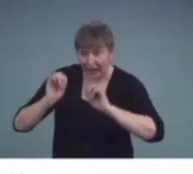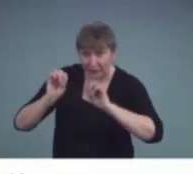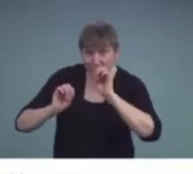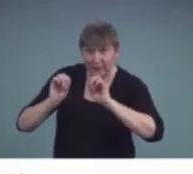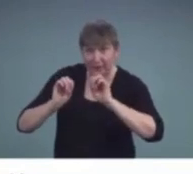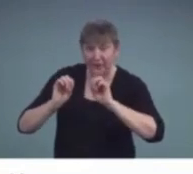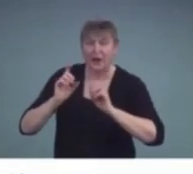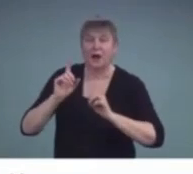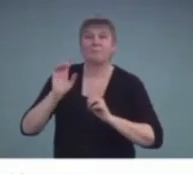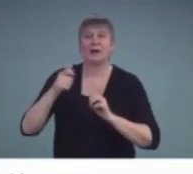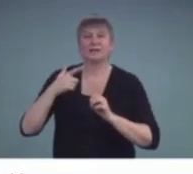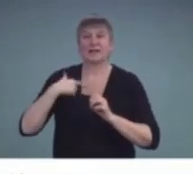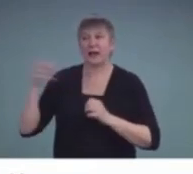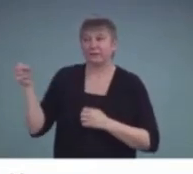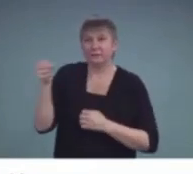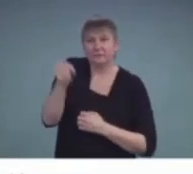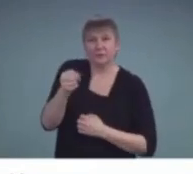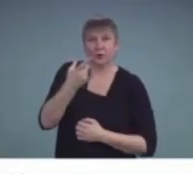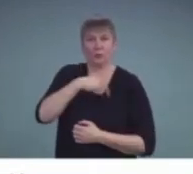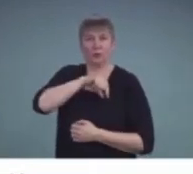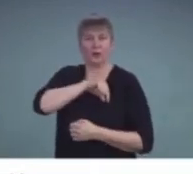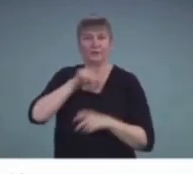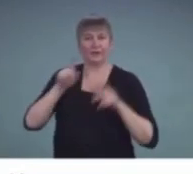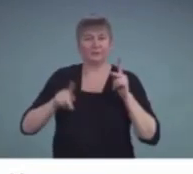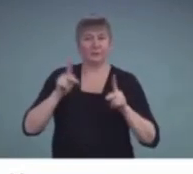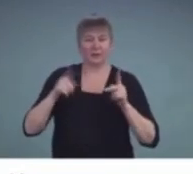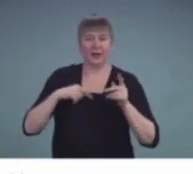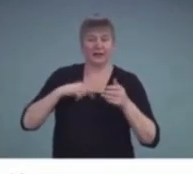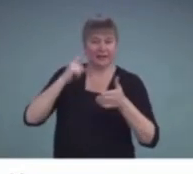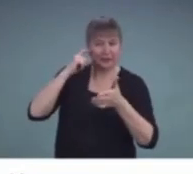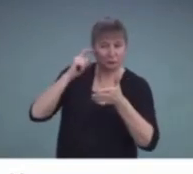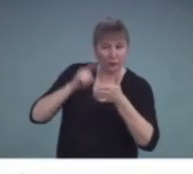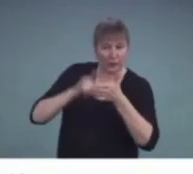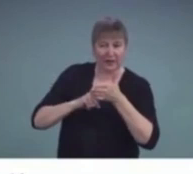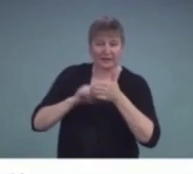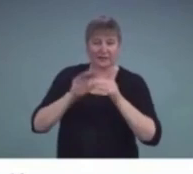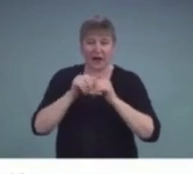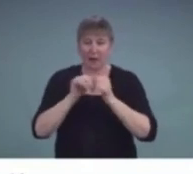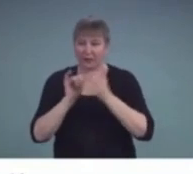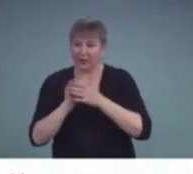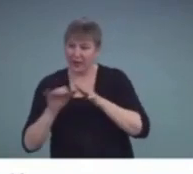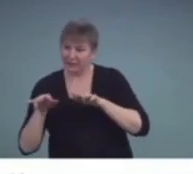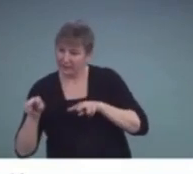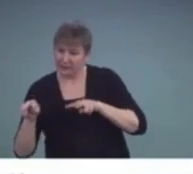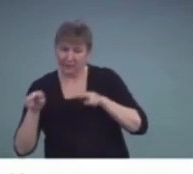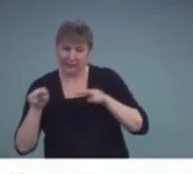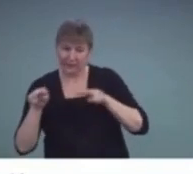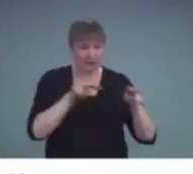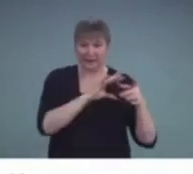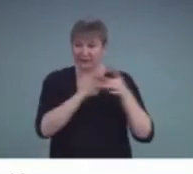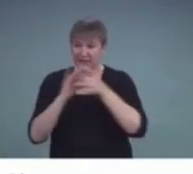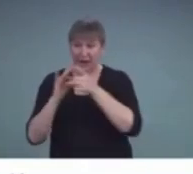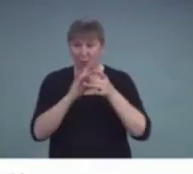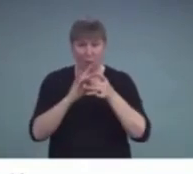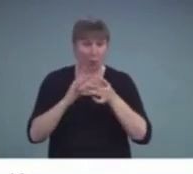recognize how these are tied together and how they may not be part of